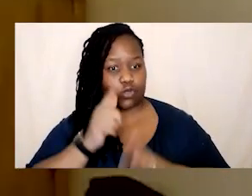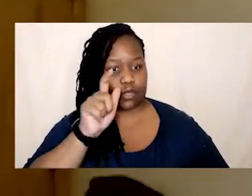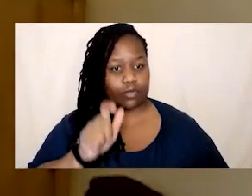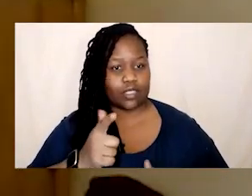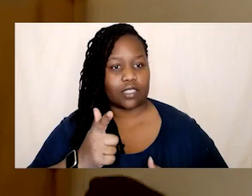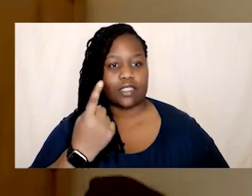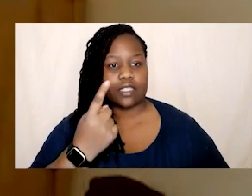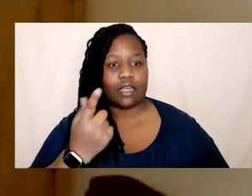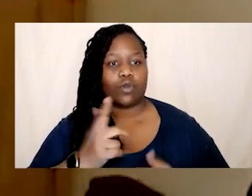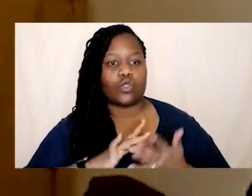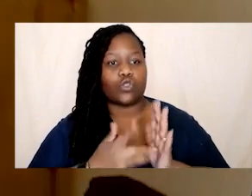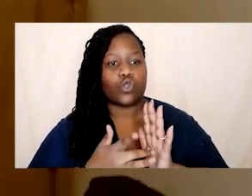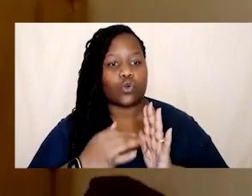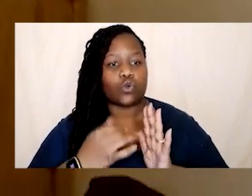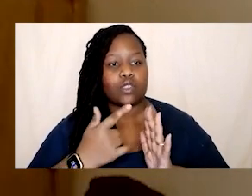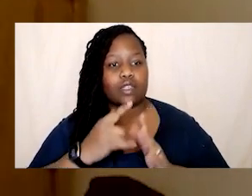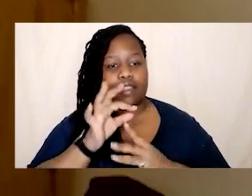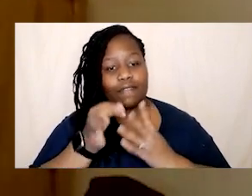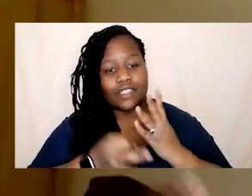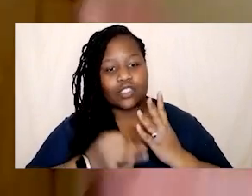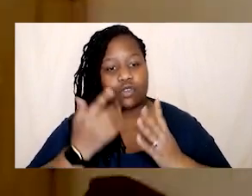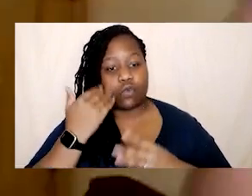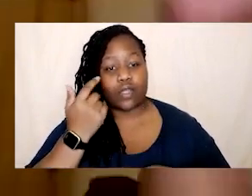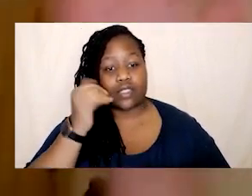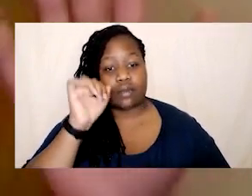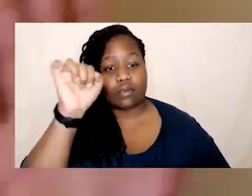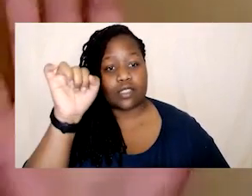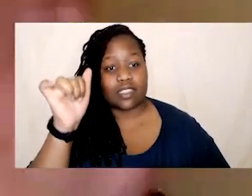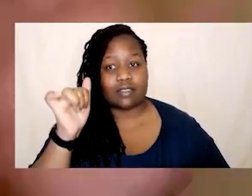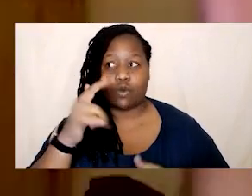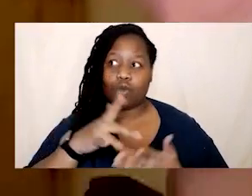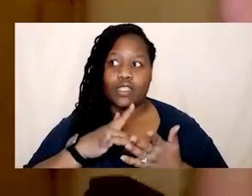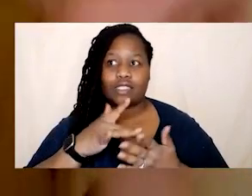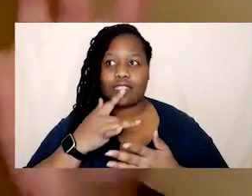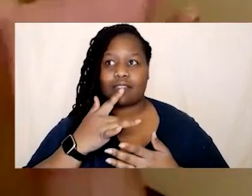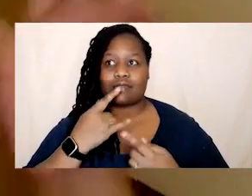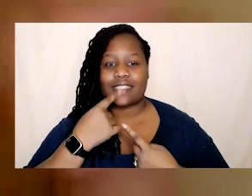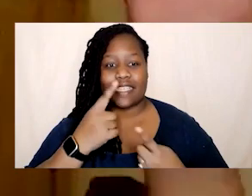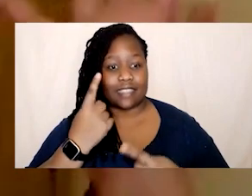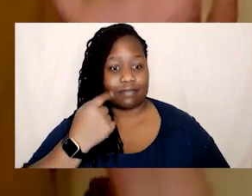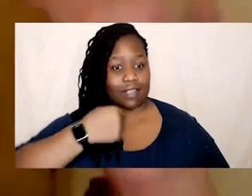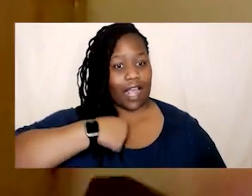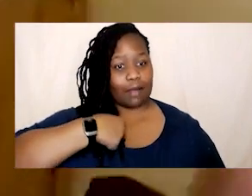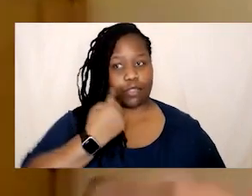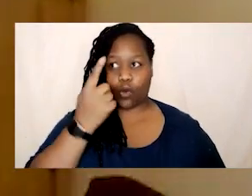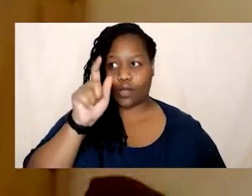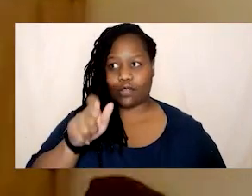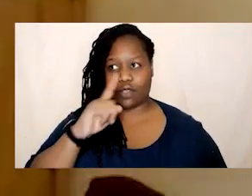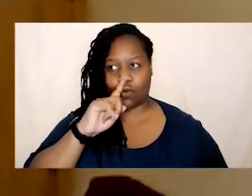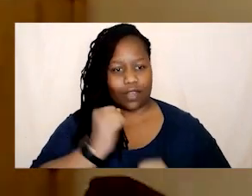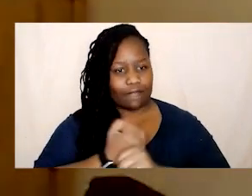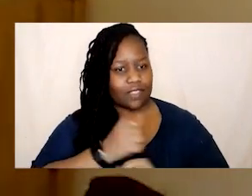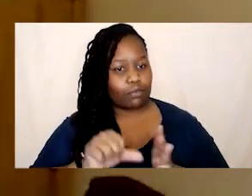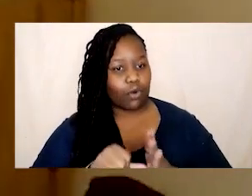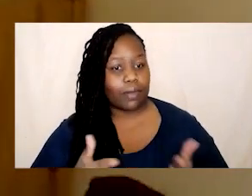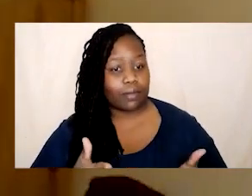of white supremacy by temma ocken um and they talk about um i'm the only one as like i'm the only person that can fix this problem and you see it happen all